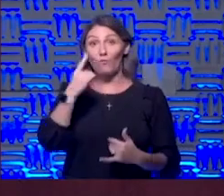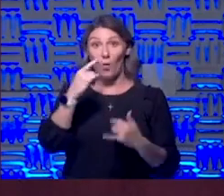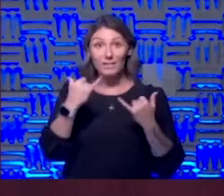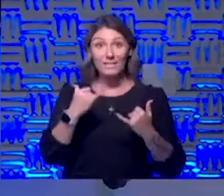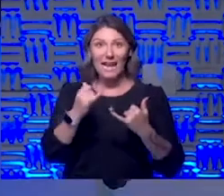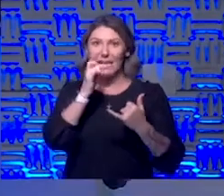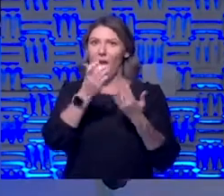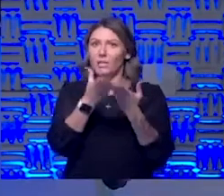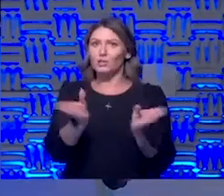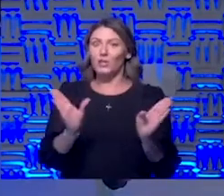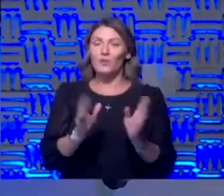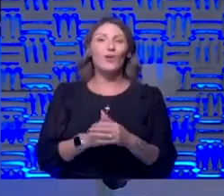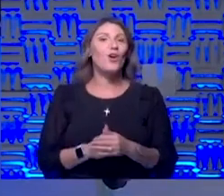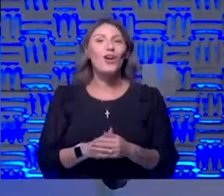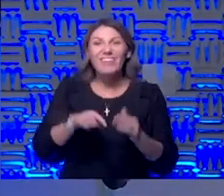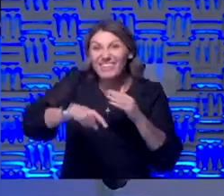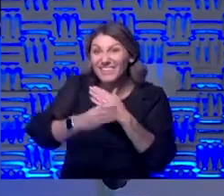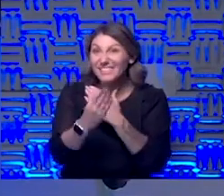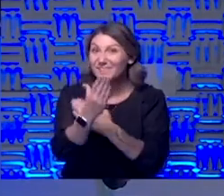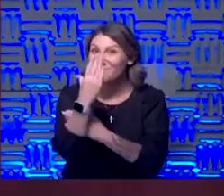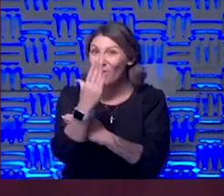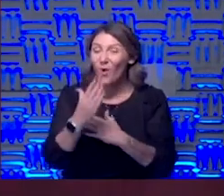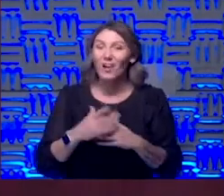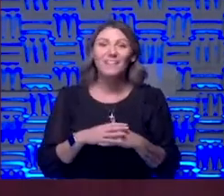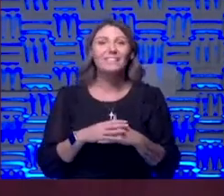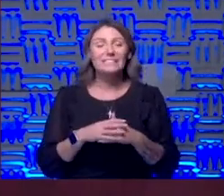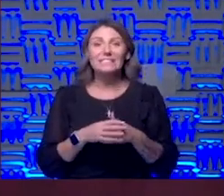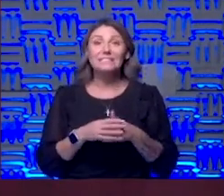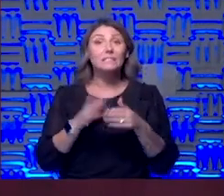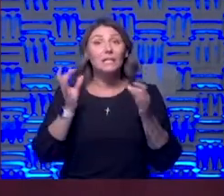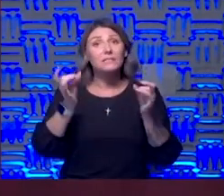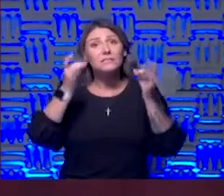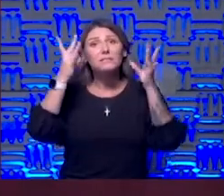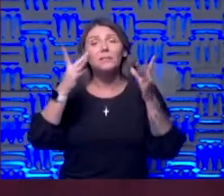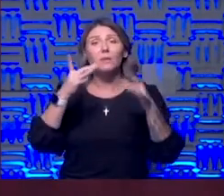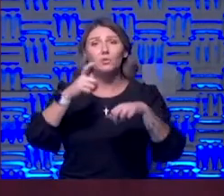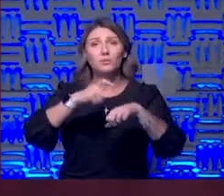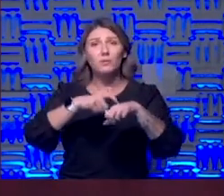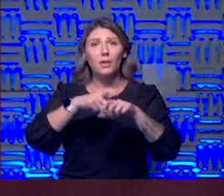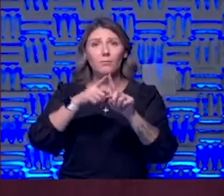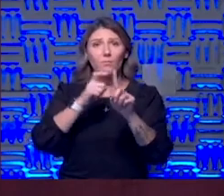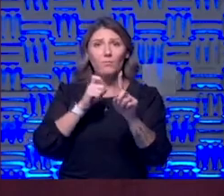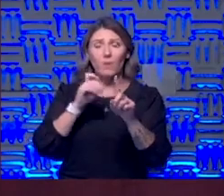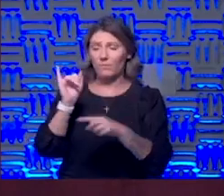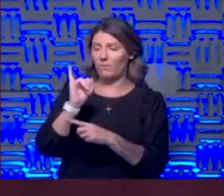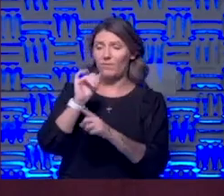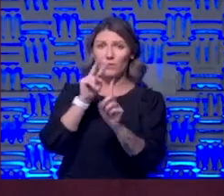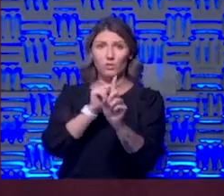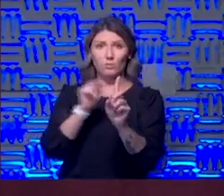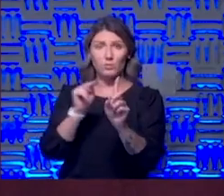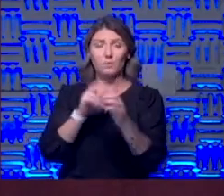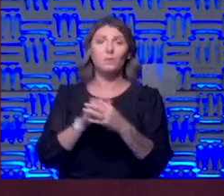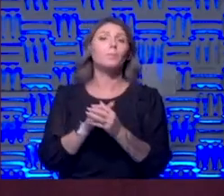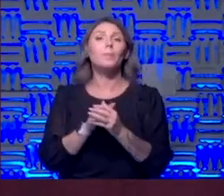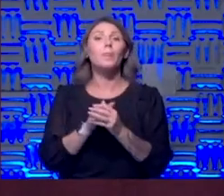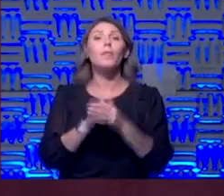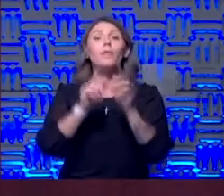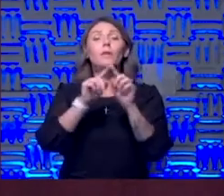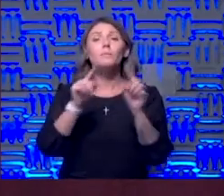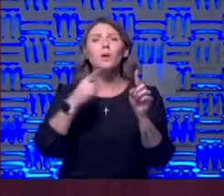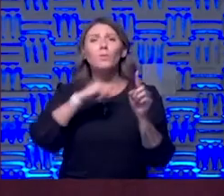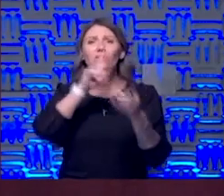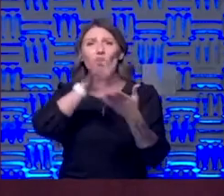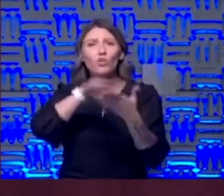today not in general we we are in a terrible time from that infection point of view but i think we have learned